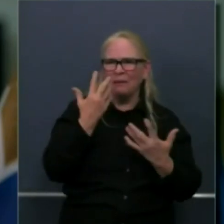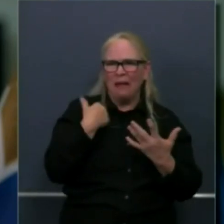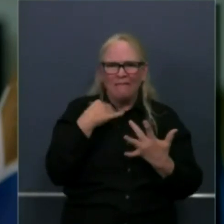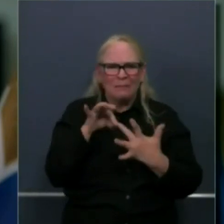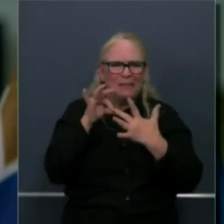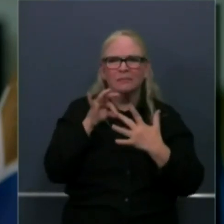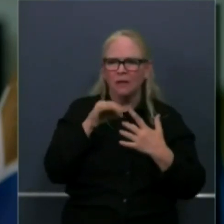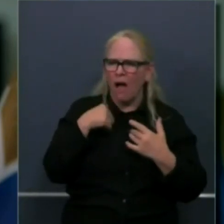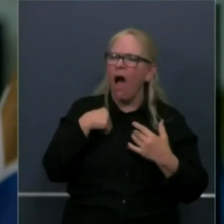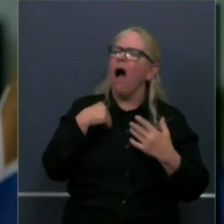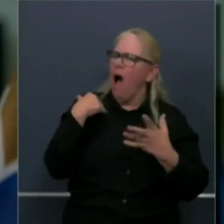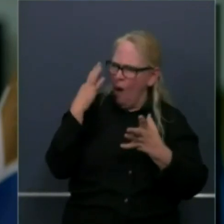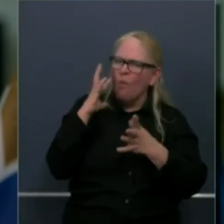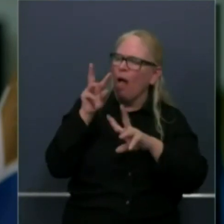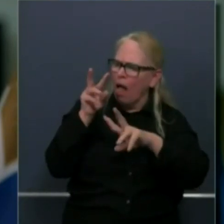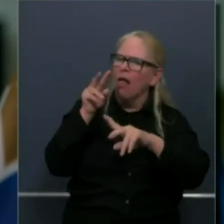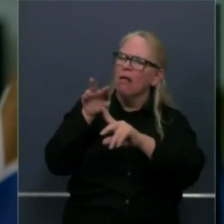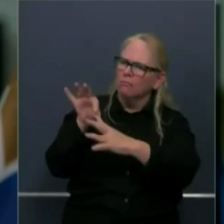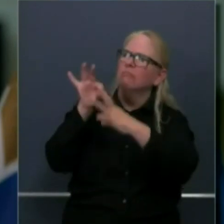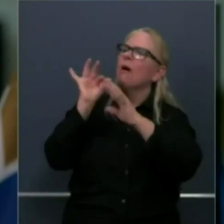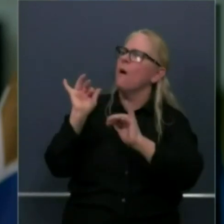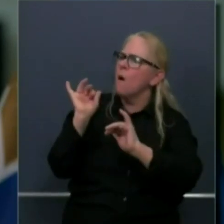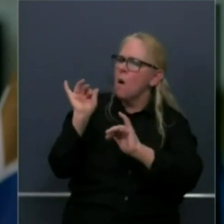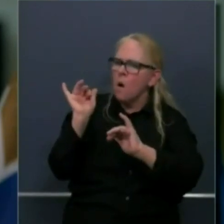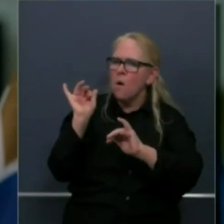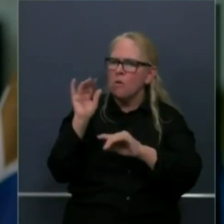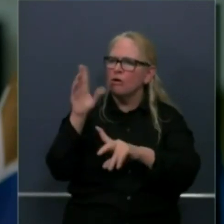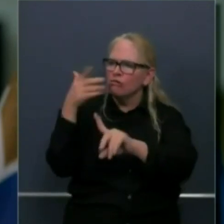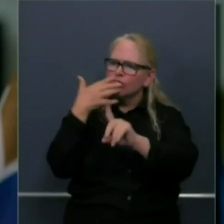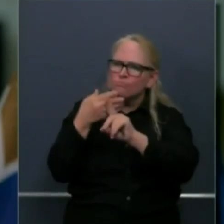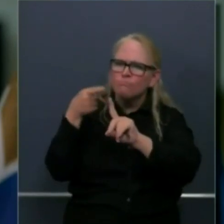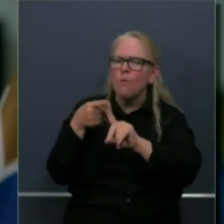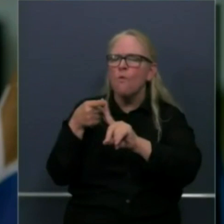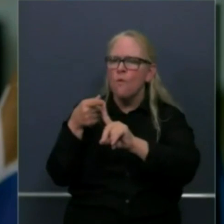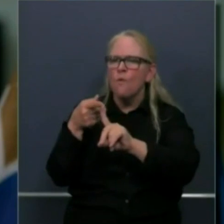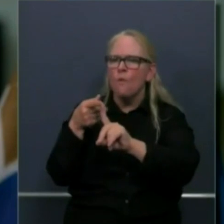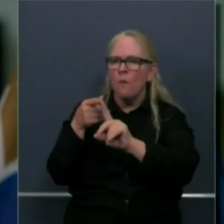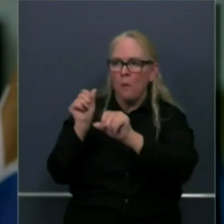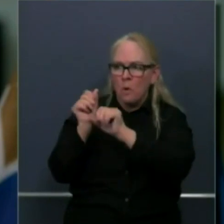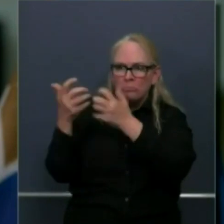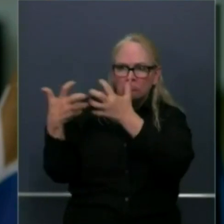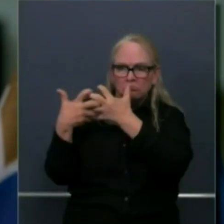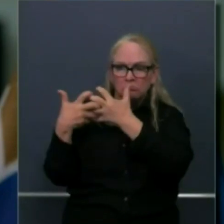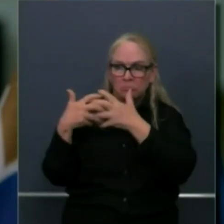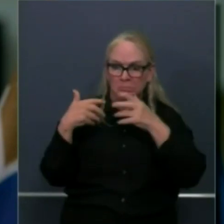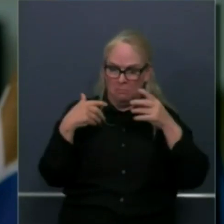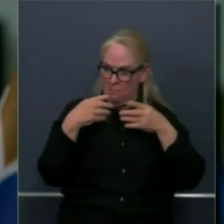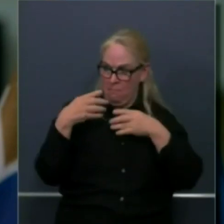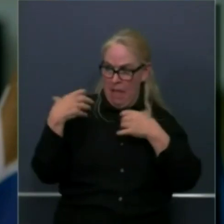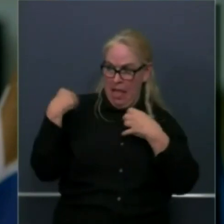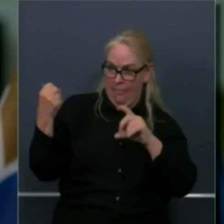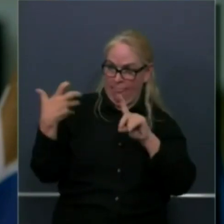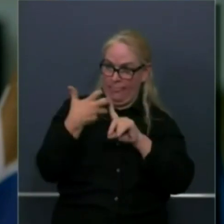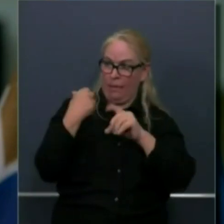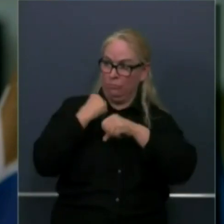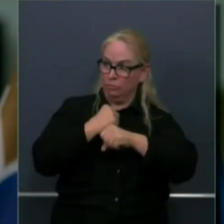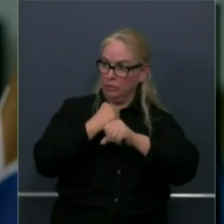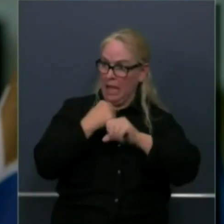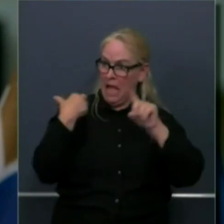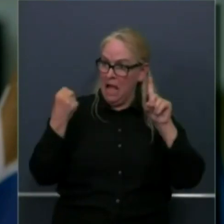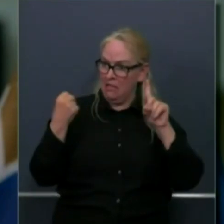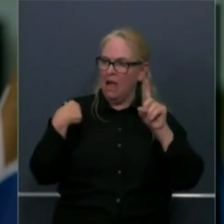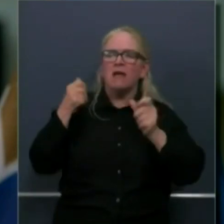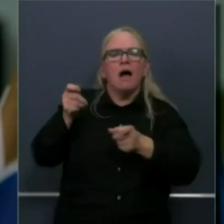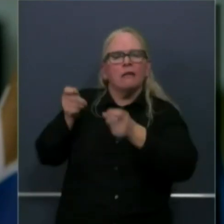of those, and we'll try to augment and update. If it's public health first focus, we would obviously make an adjustment